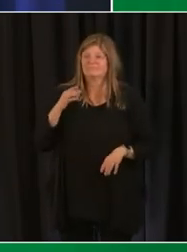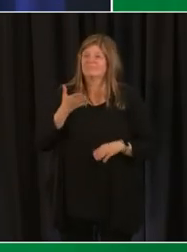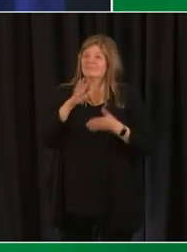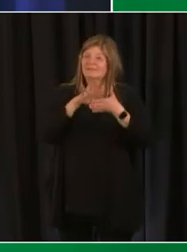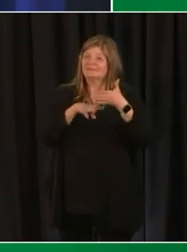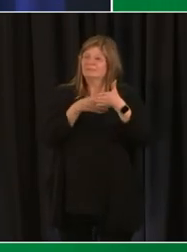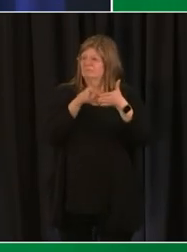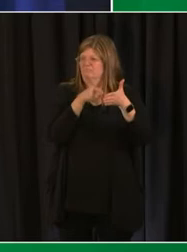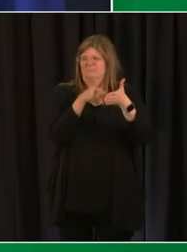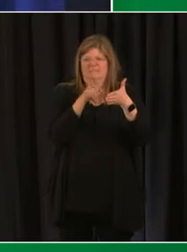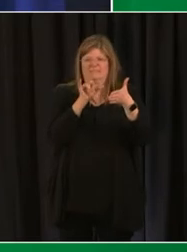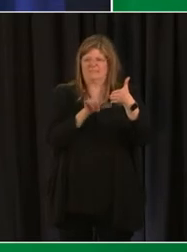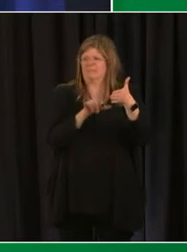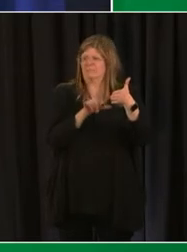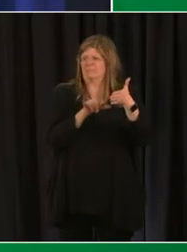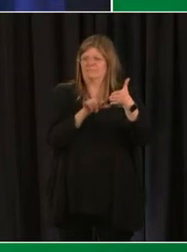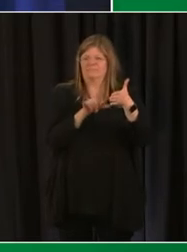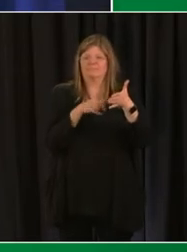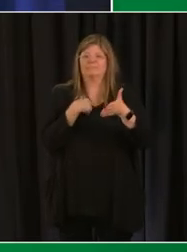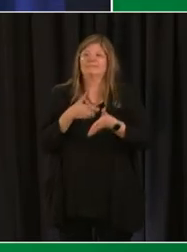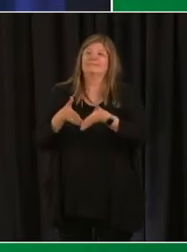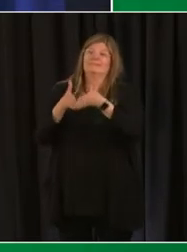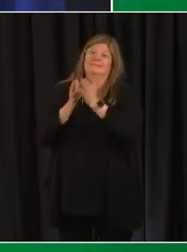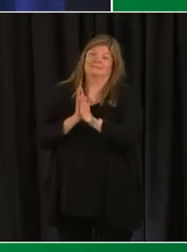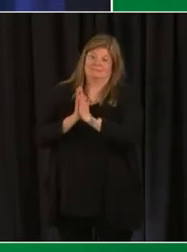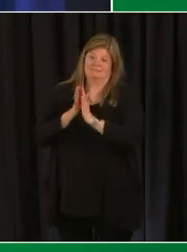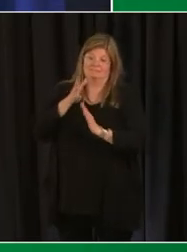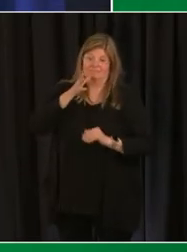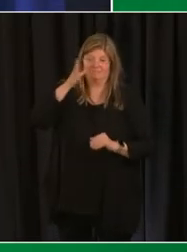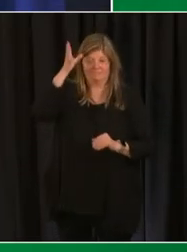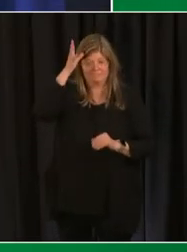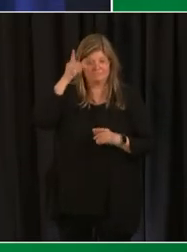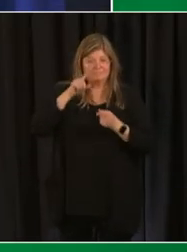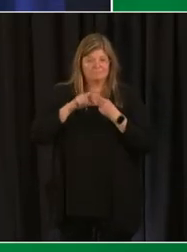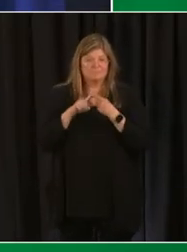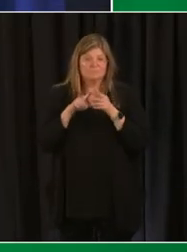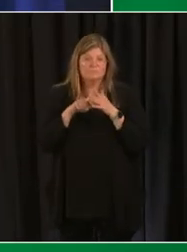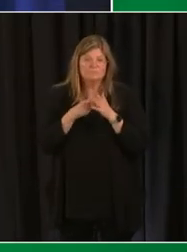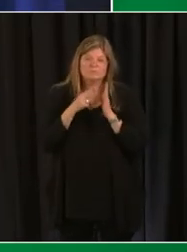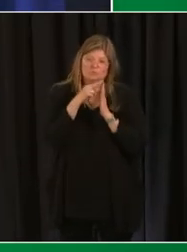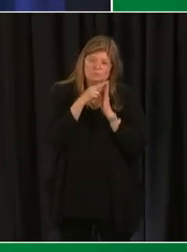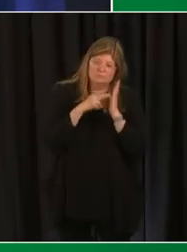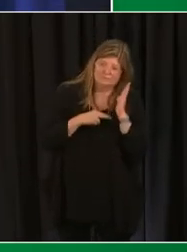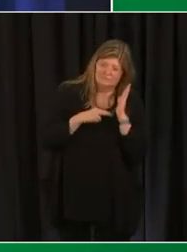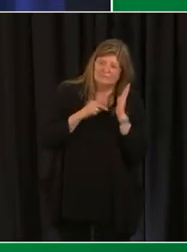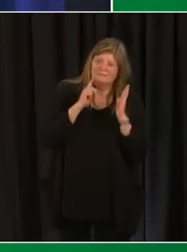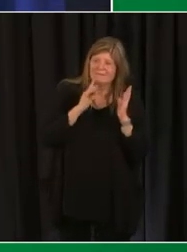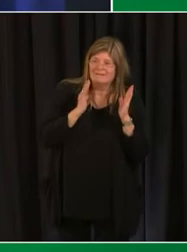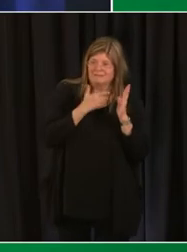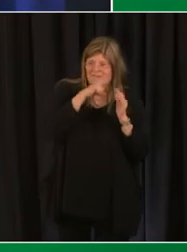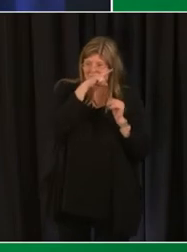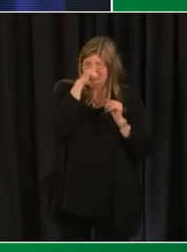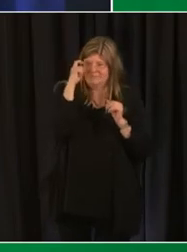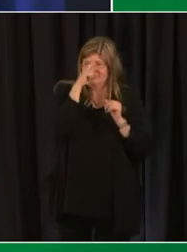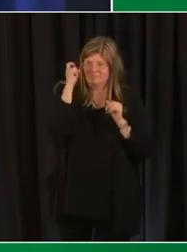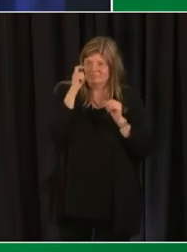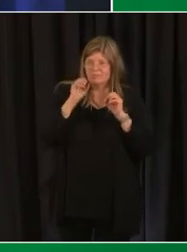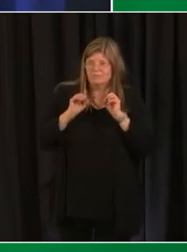calendar we are asking parents to begin to register for our summer